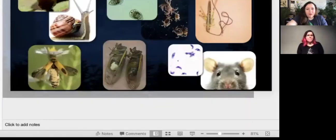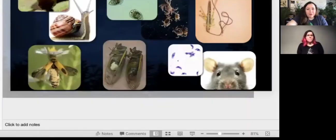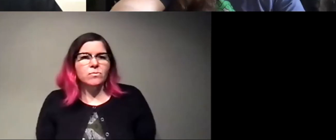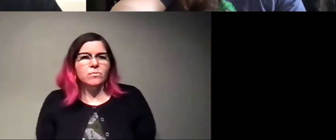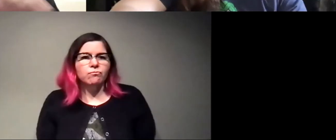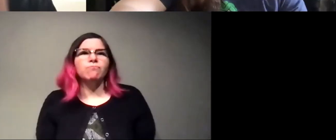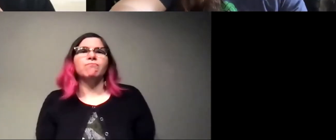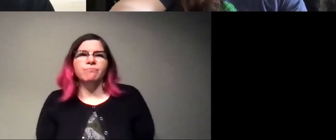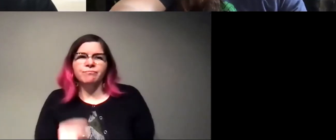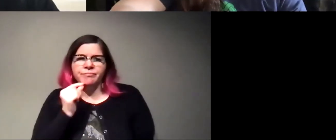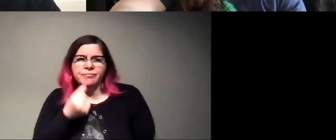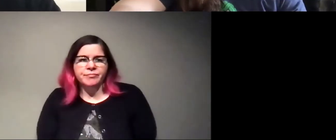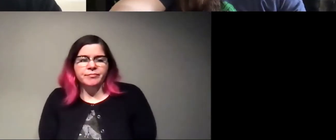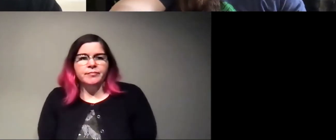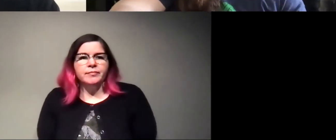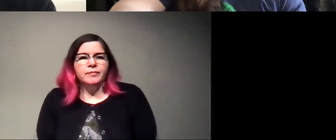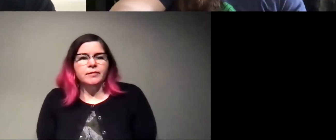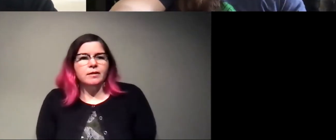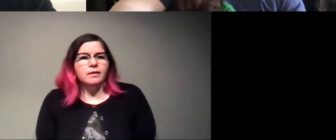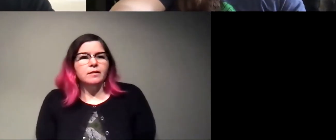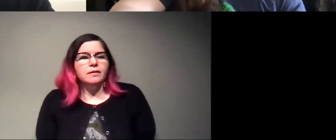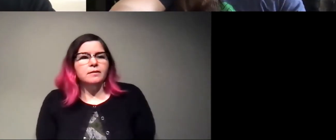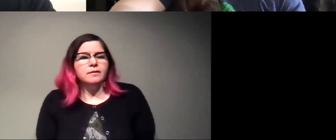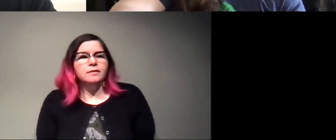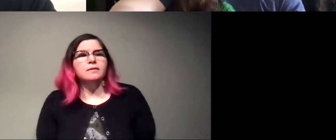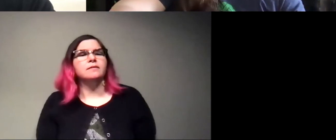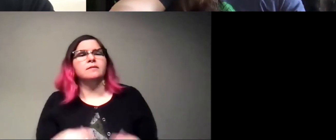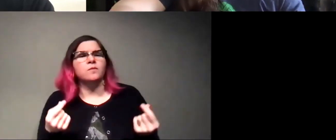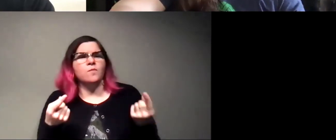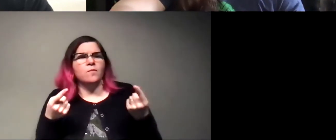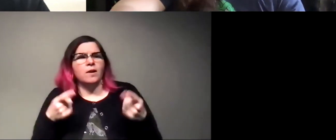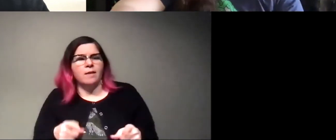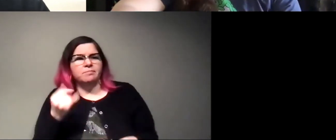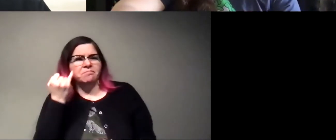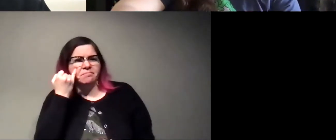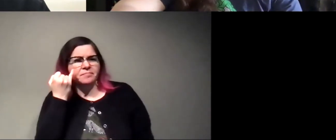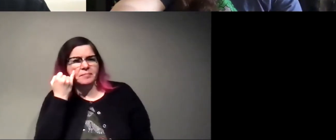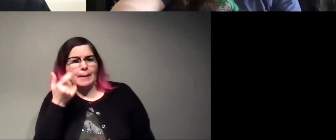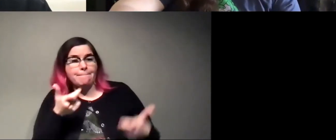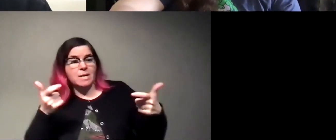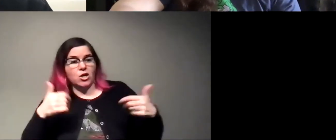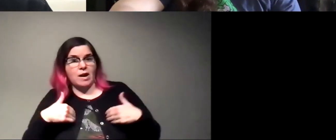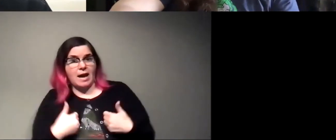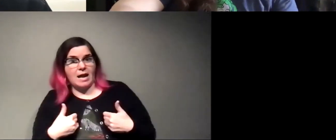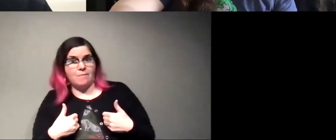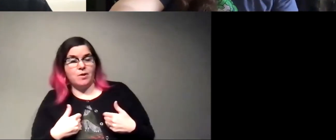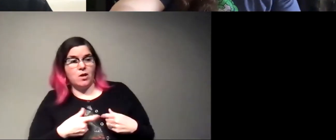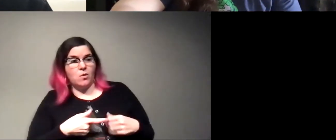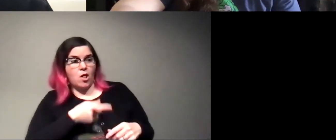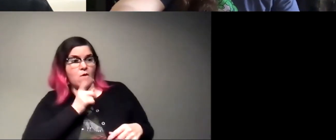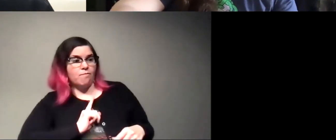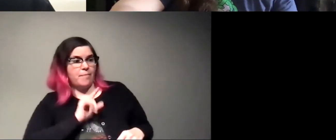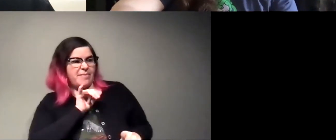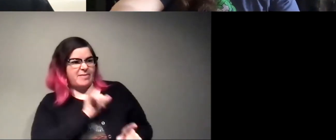Very cool. So let's see what happens if a bigger animal was to eat one of the ants that's